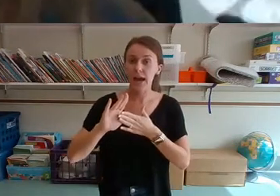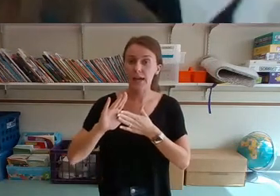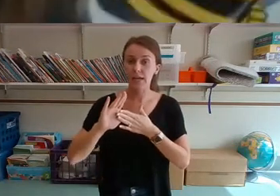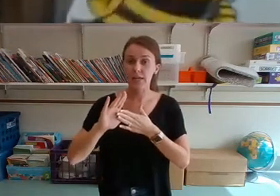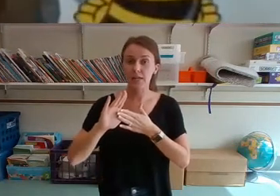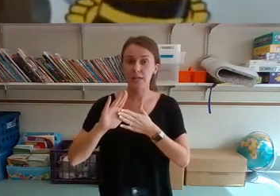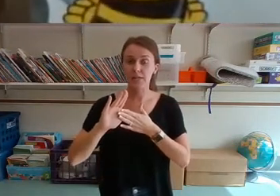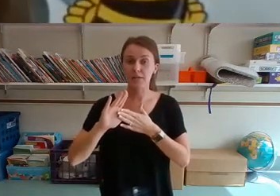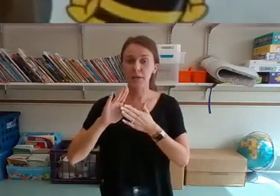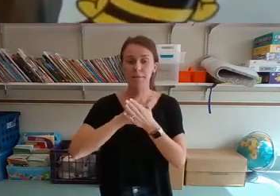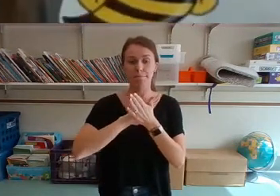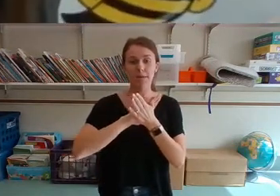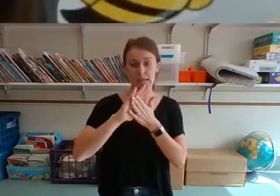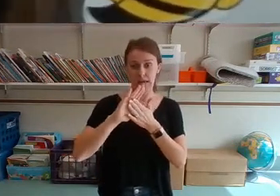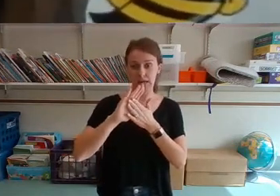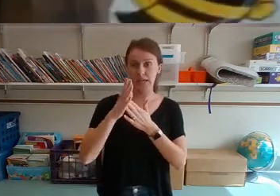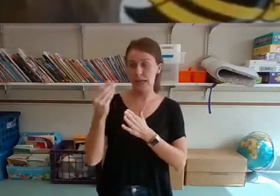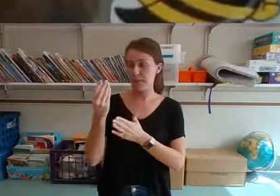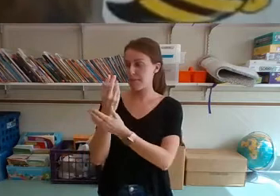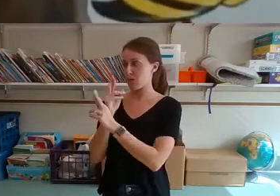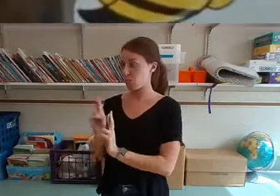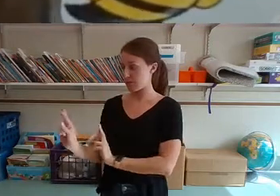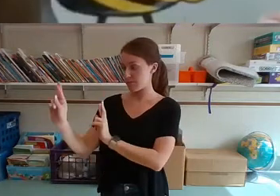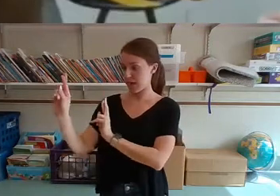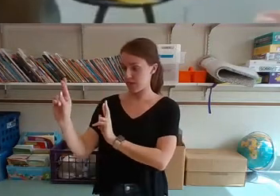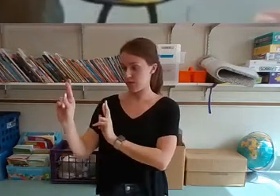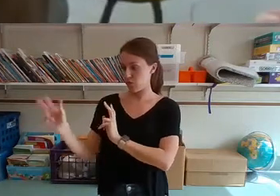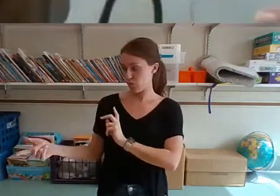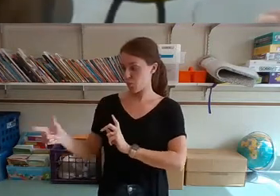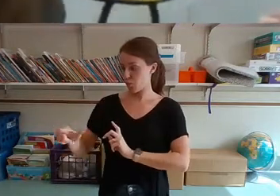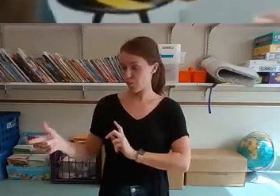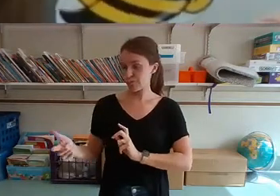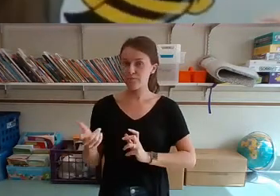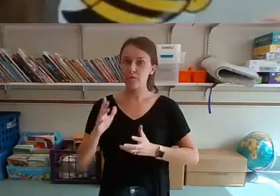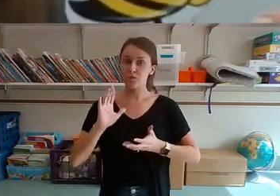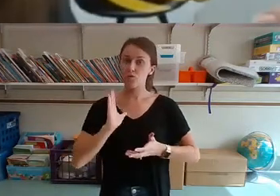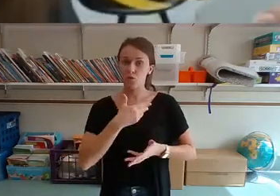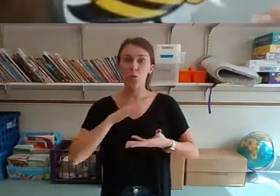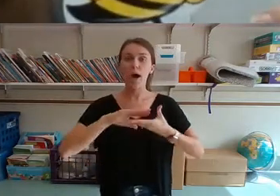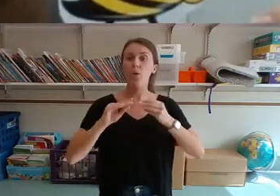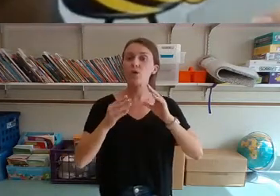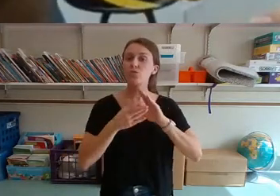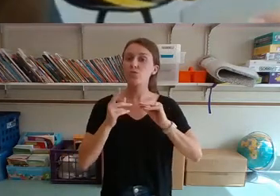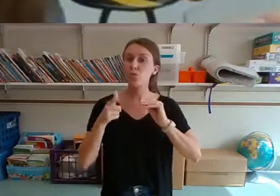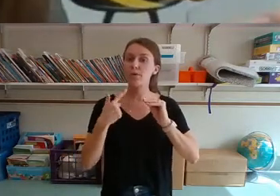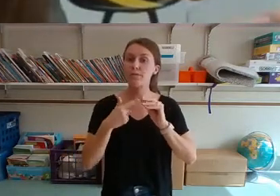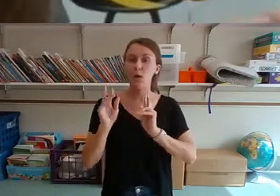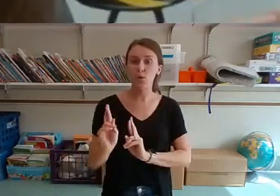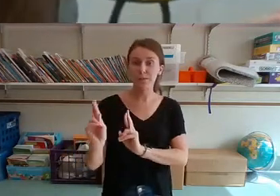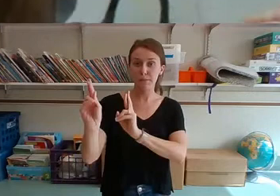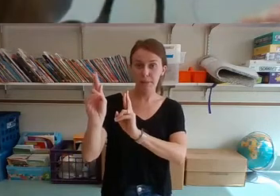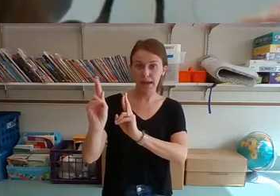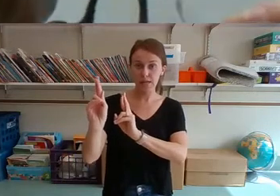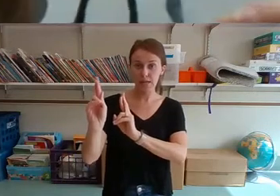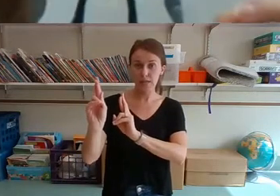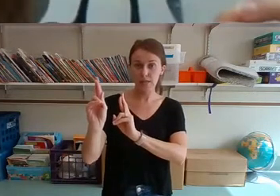is being respectful to one another. So the story that I have to share with you today is showing signs of respect